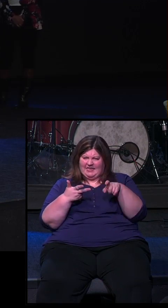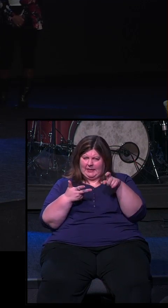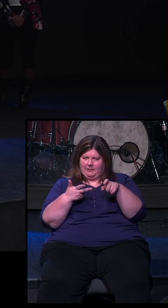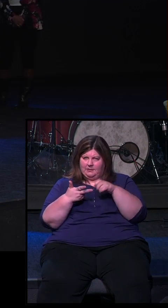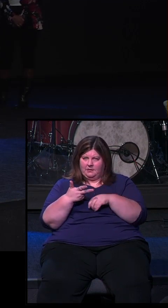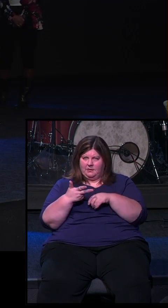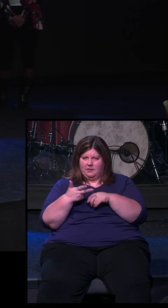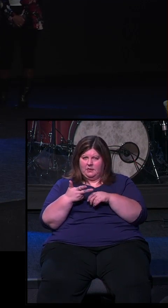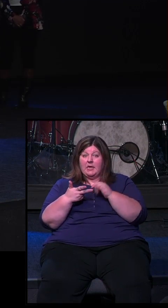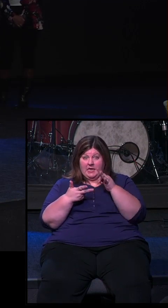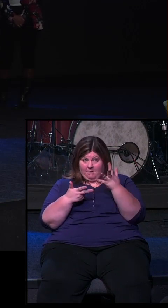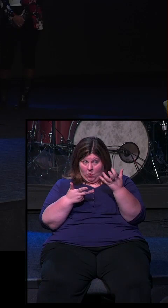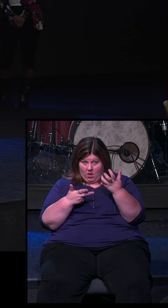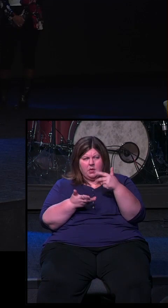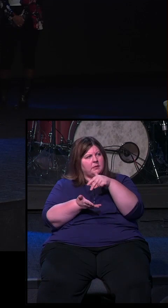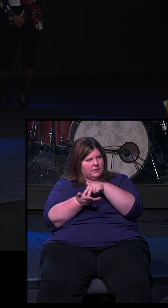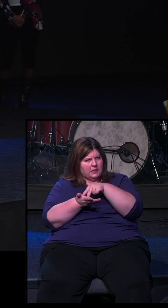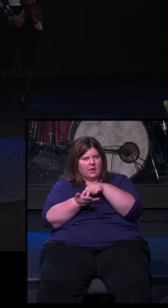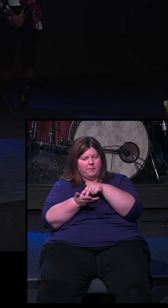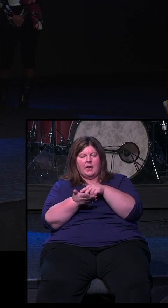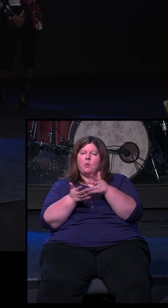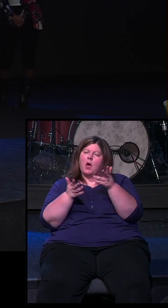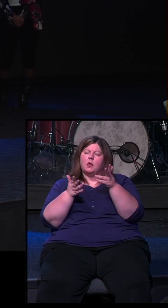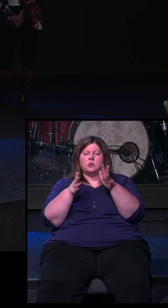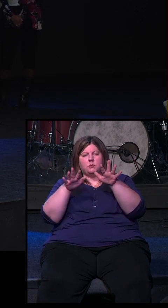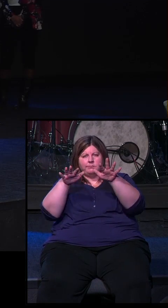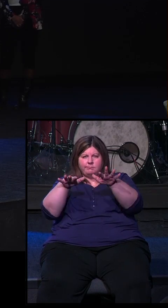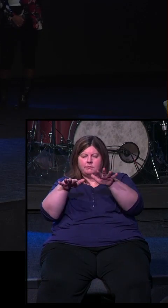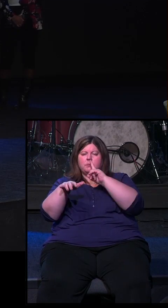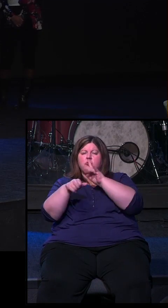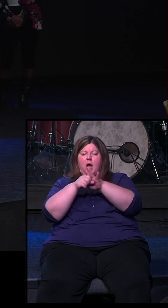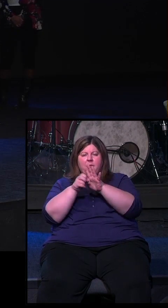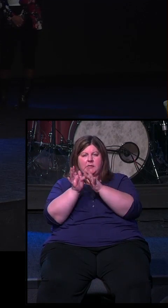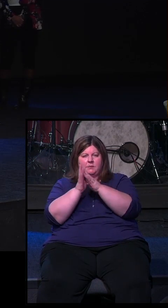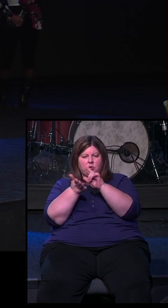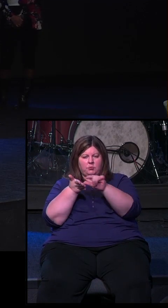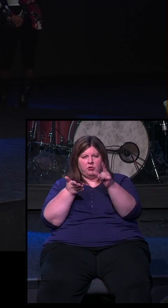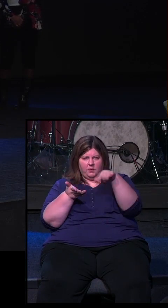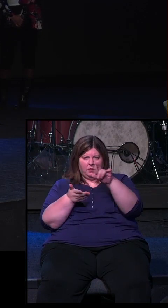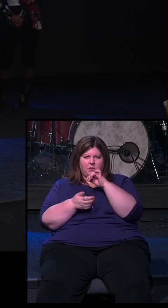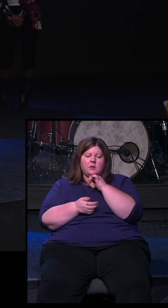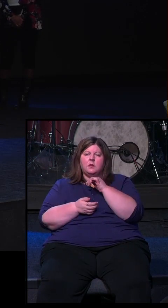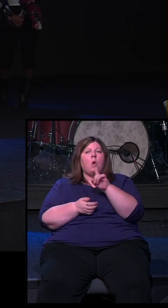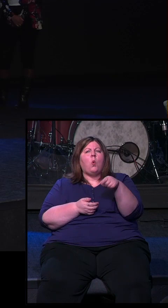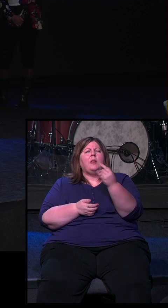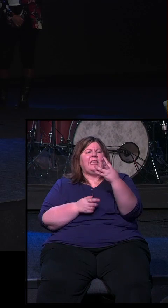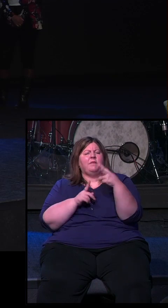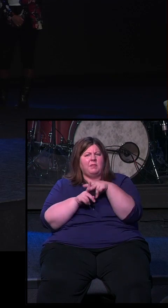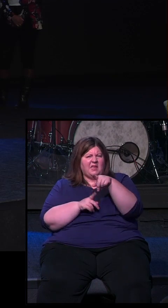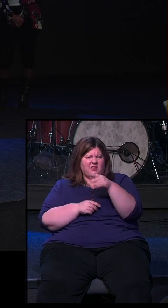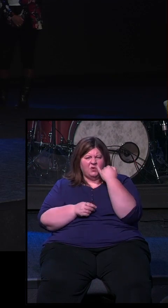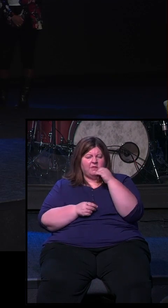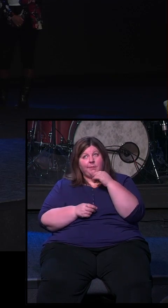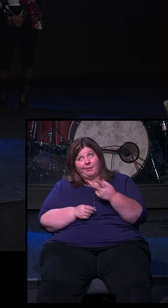is you, I want you to stand up. And I want to speak a promise of Scripture over you in the room. Not everybody. Just only if this is you, I want you